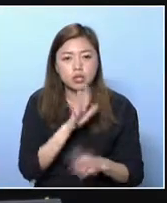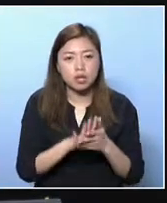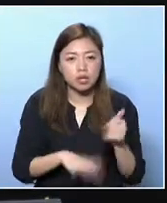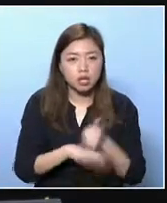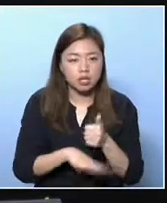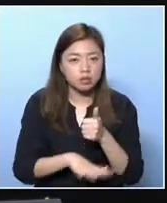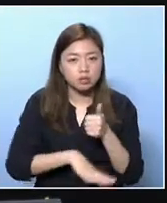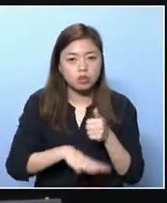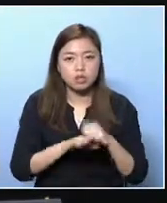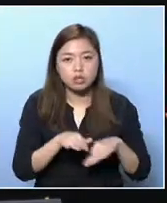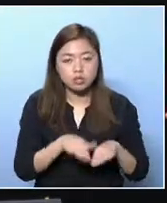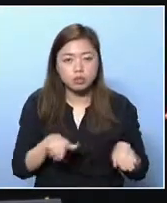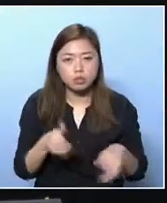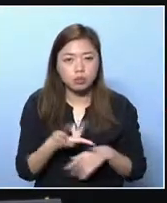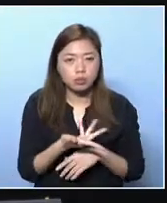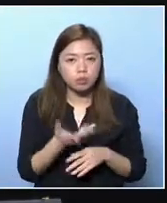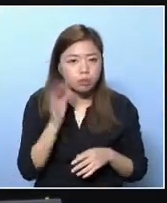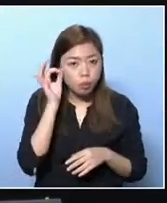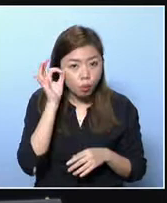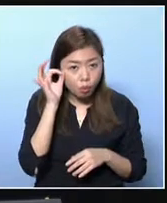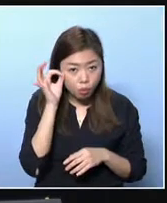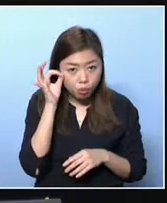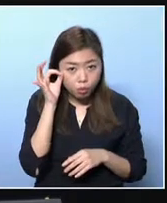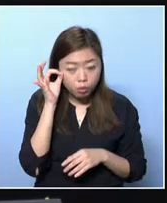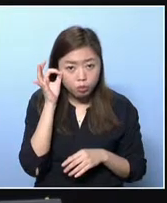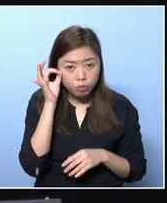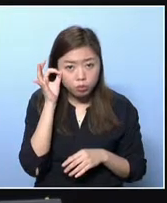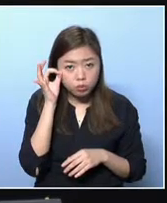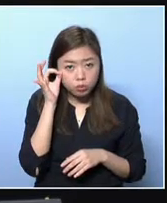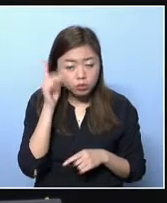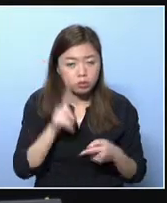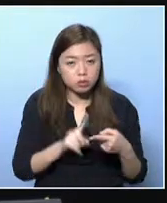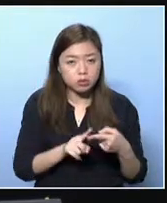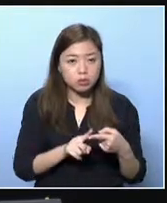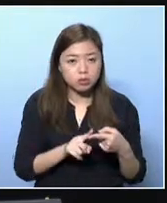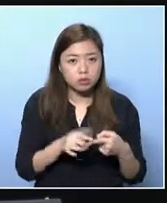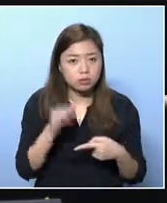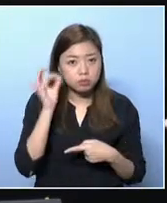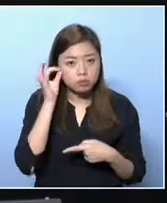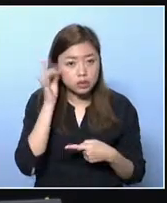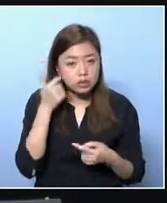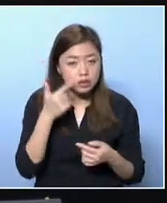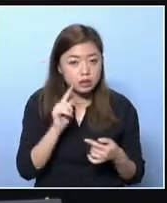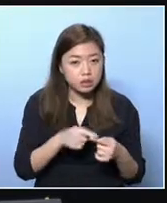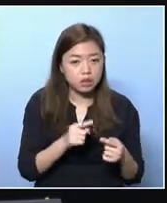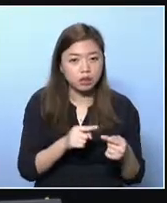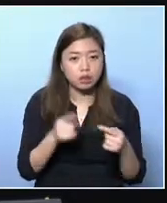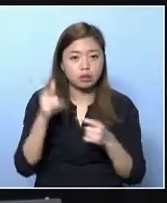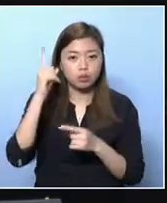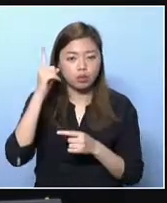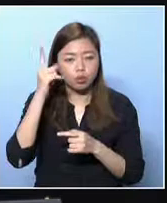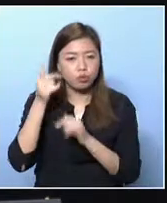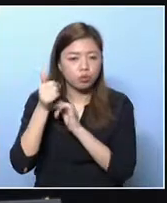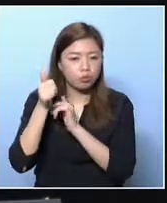poor is not a figure to be proud of after policy intervention. Now,